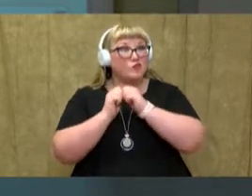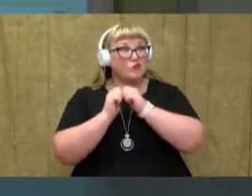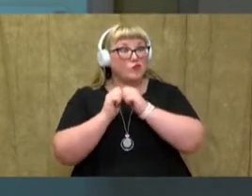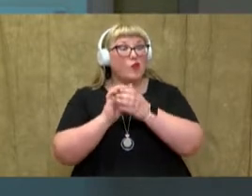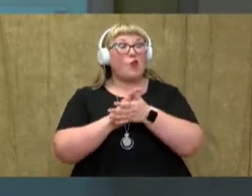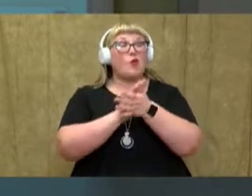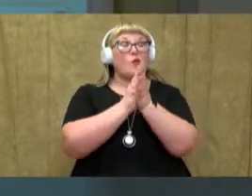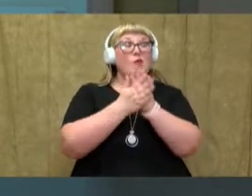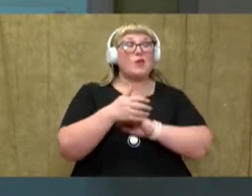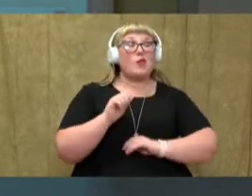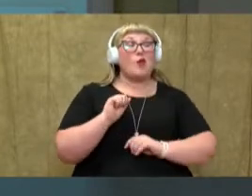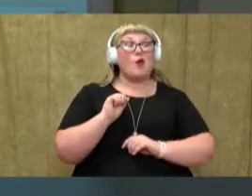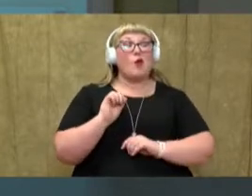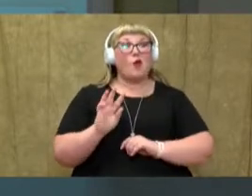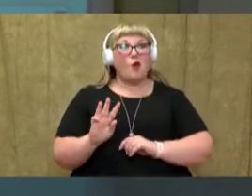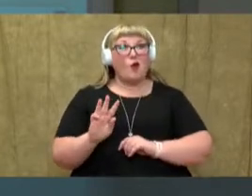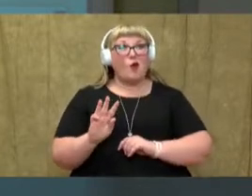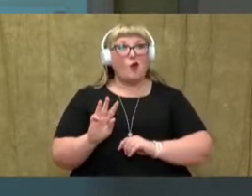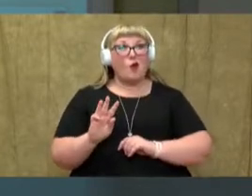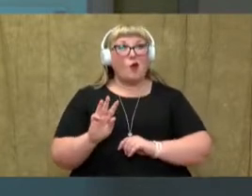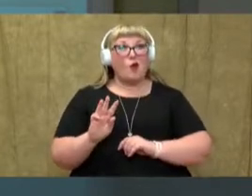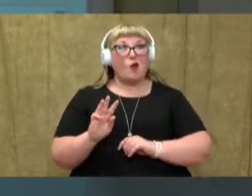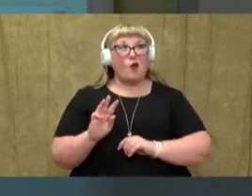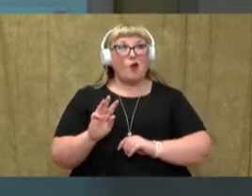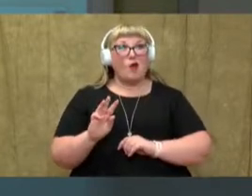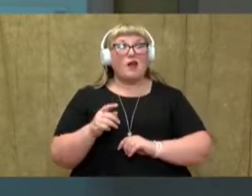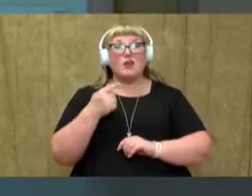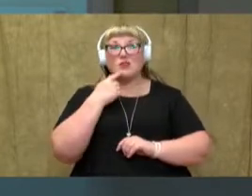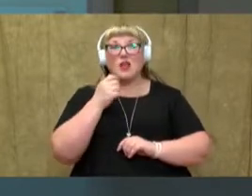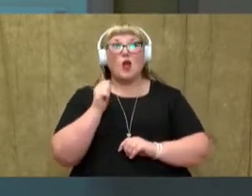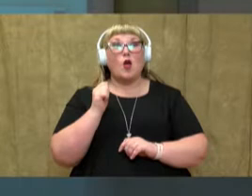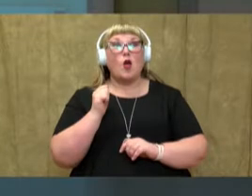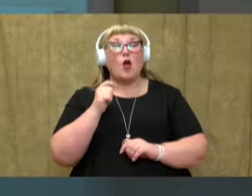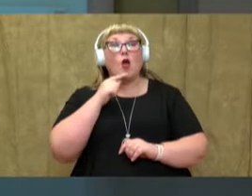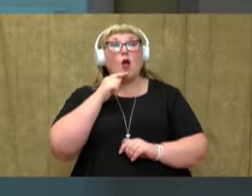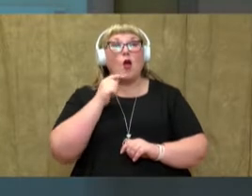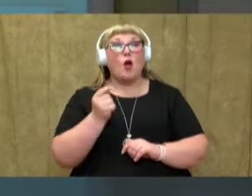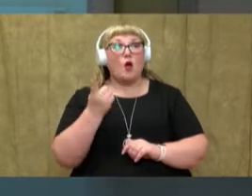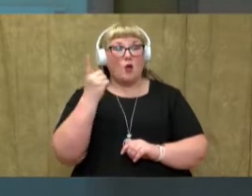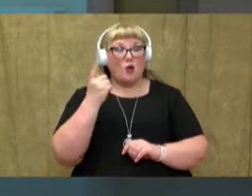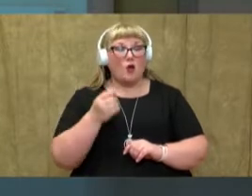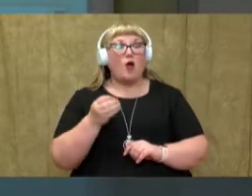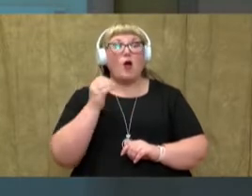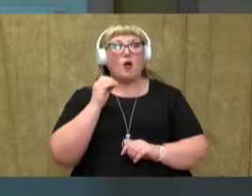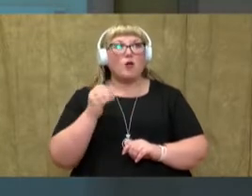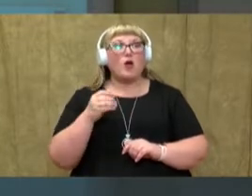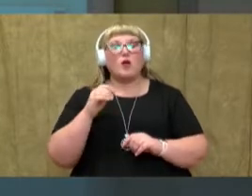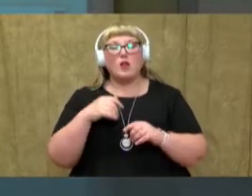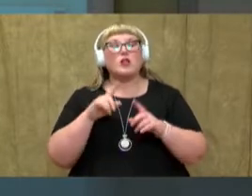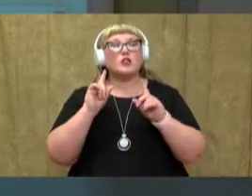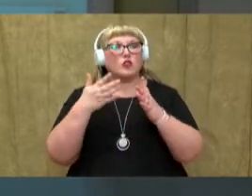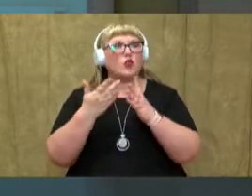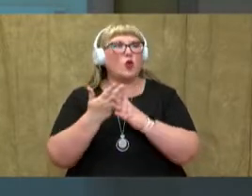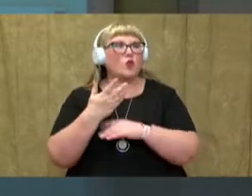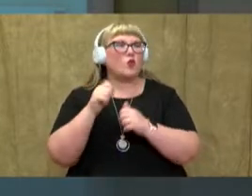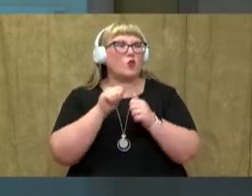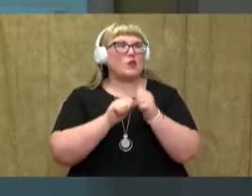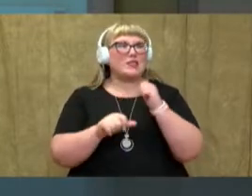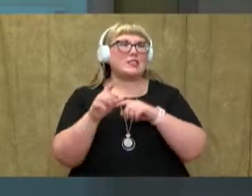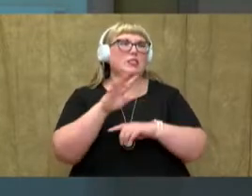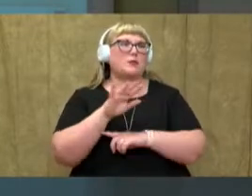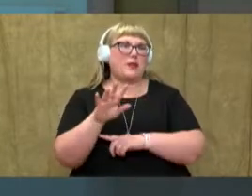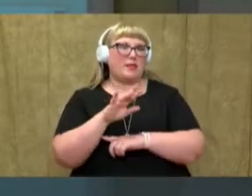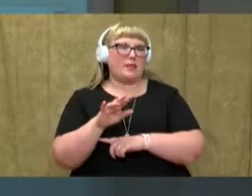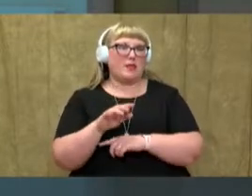aww sound. Can you say aww? Good job. Let's go through each spelling. I